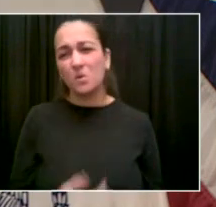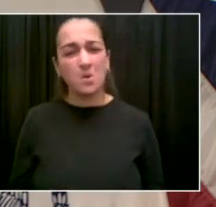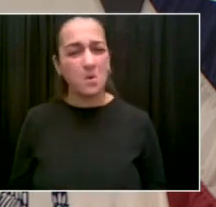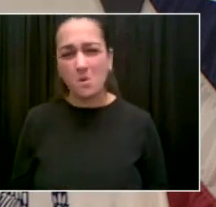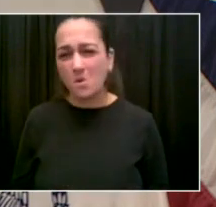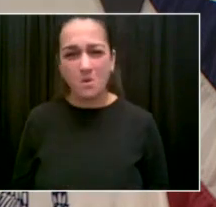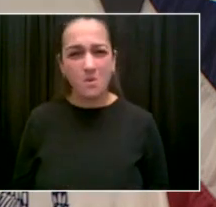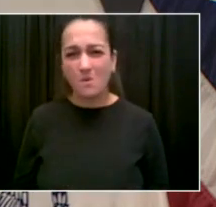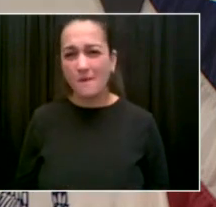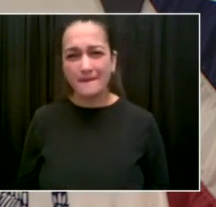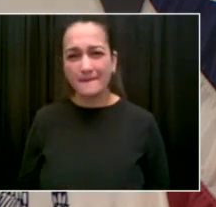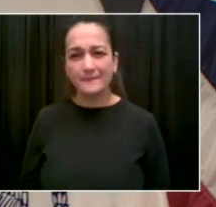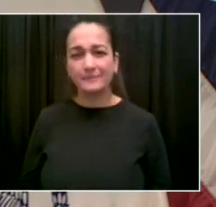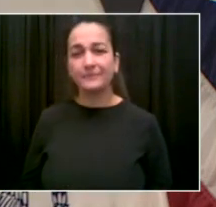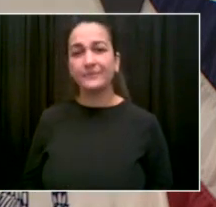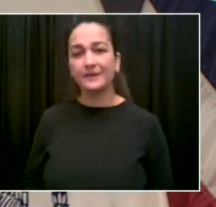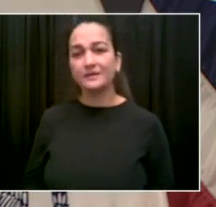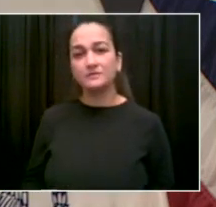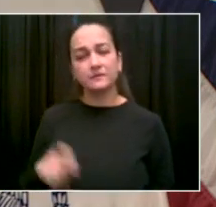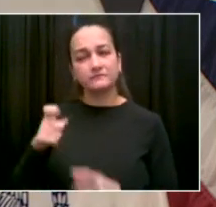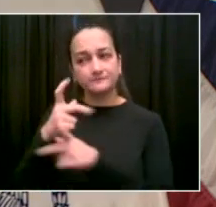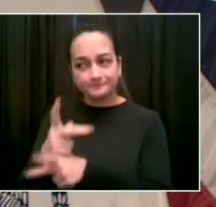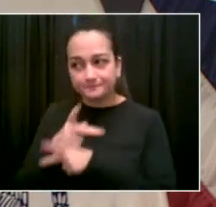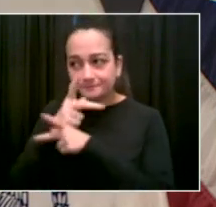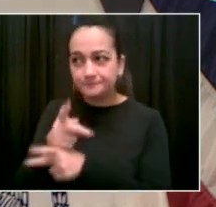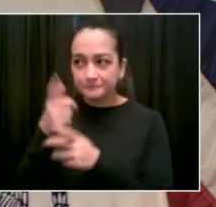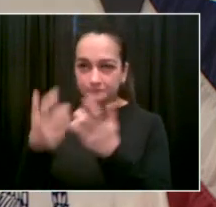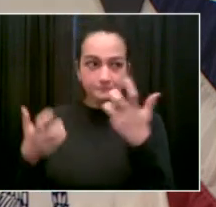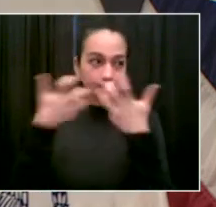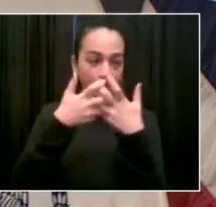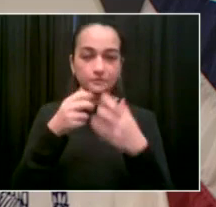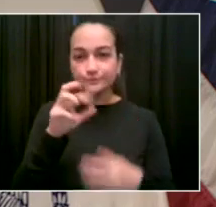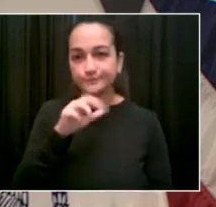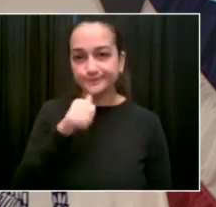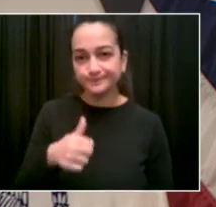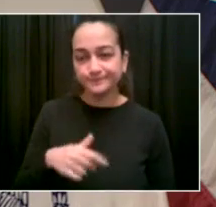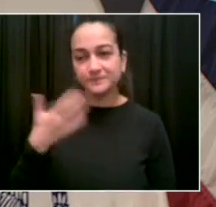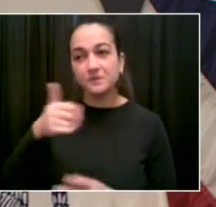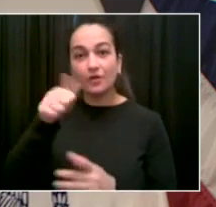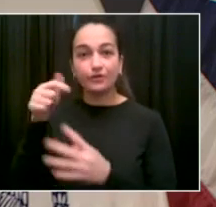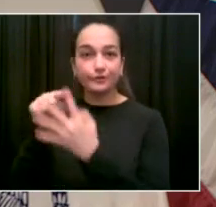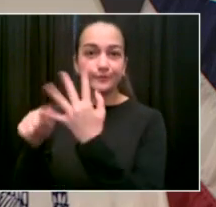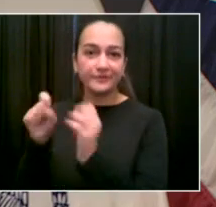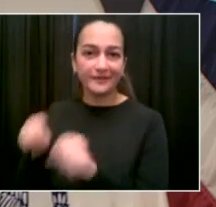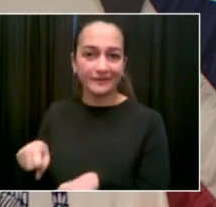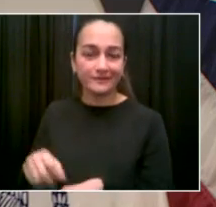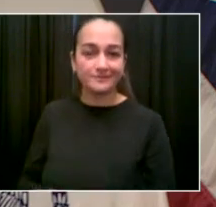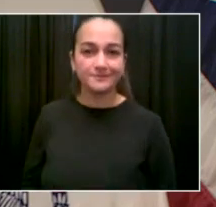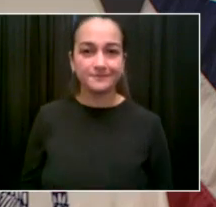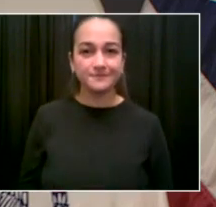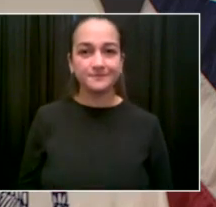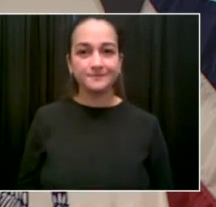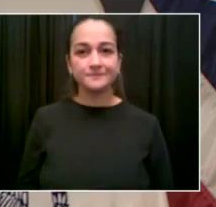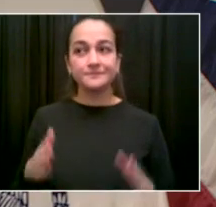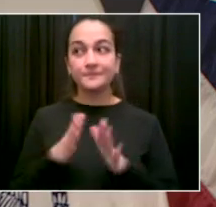come a long way in proving the public safety situation, of course, this year. But we've got more work to do. Go ahead, Juliette.